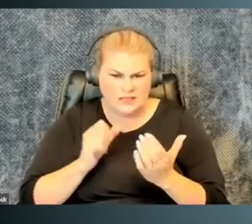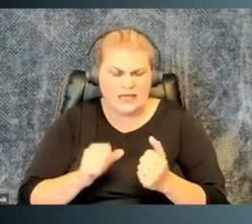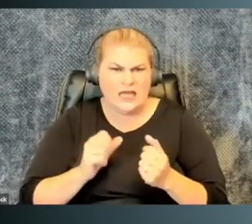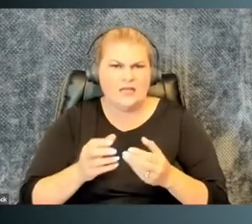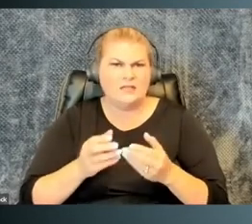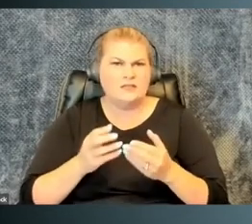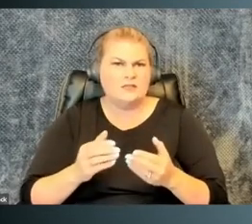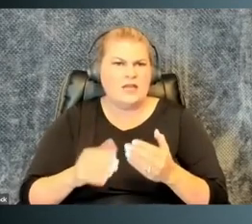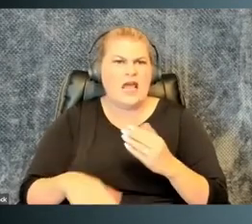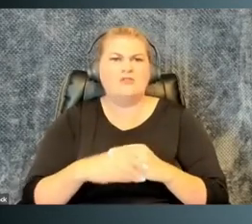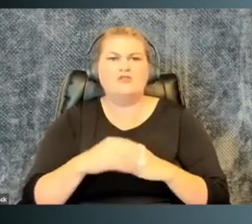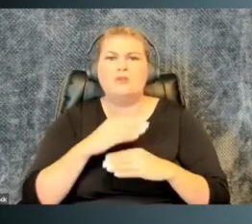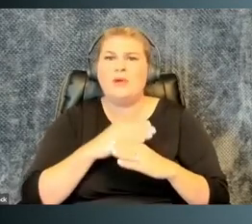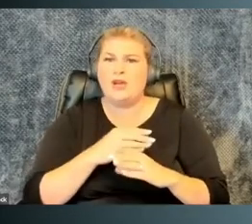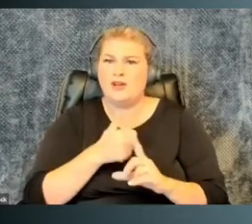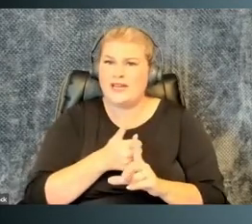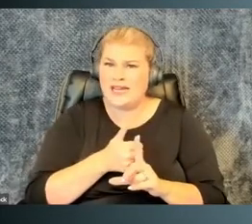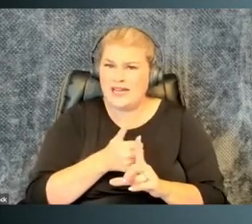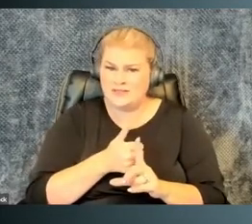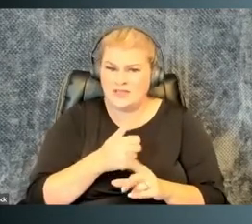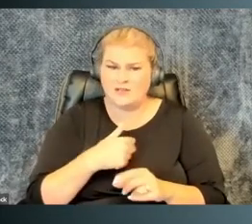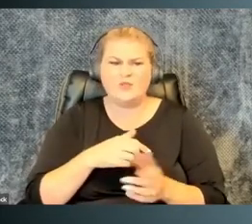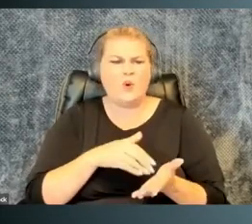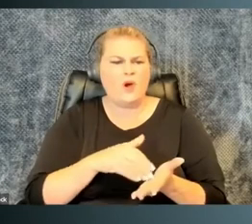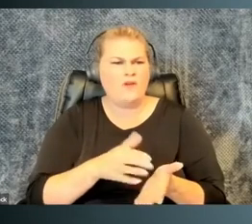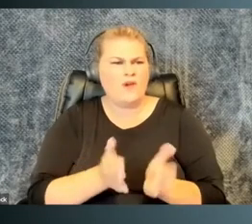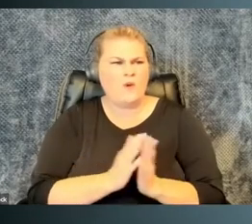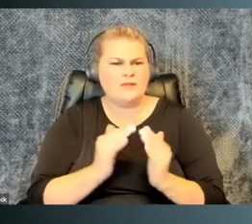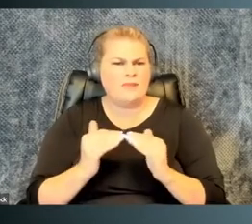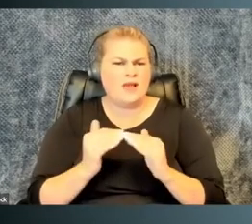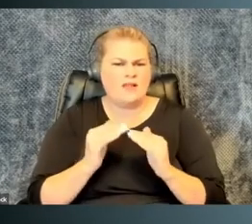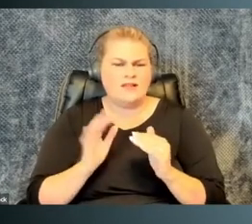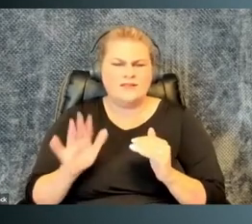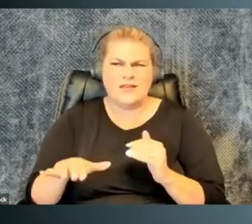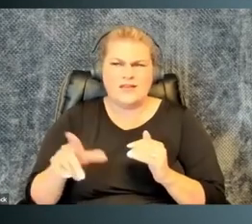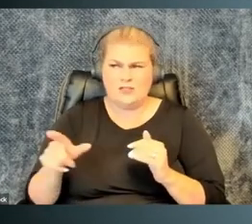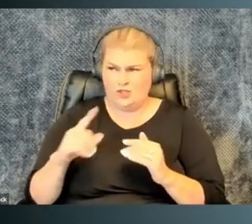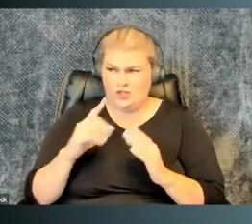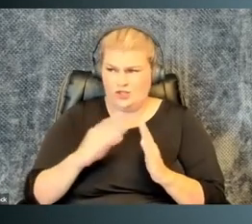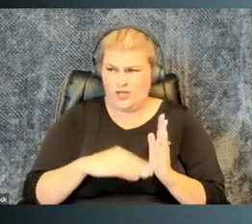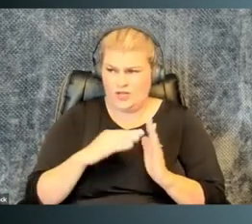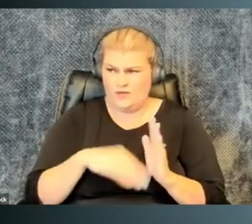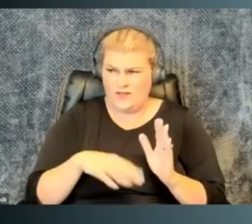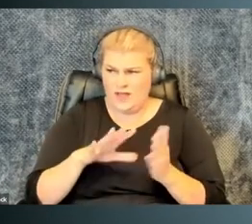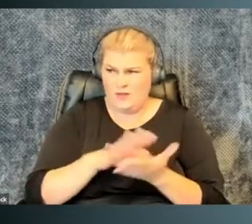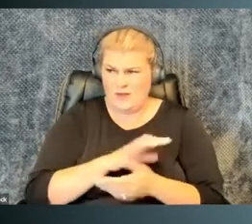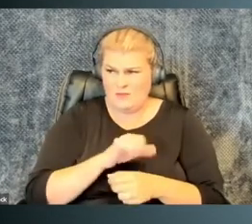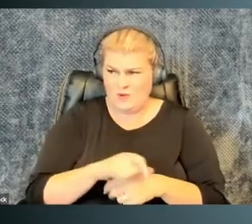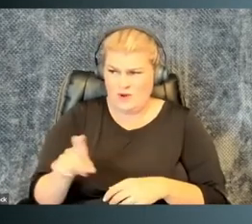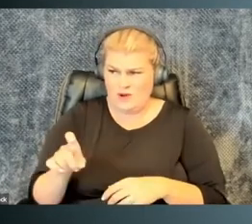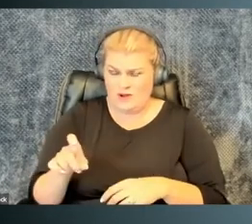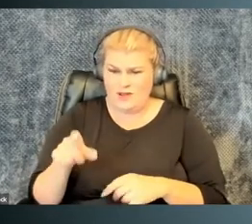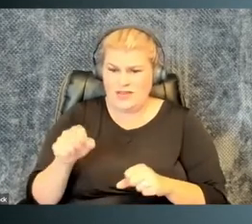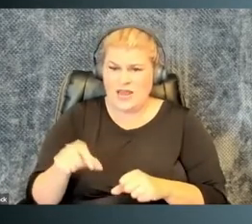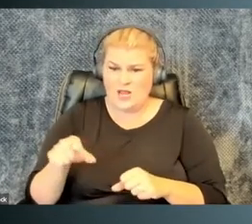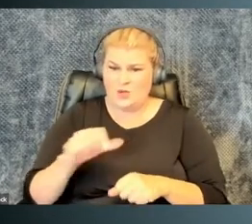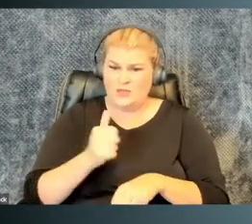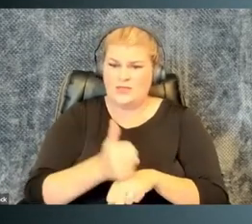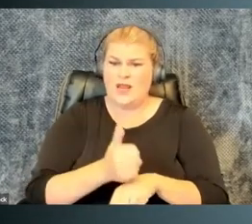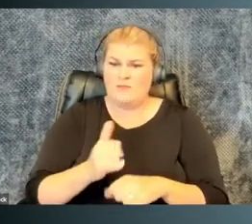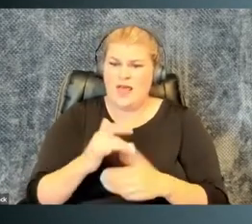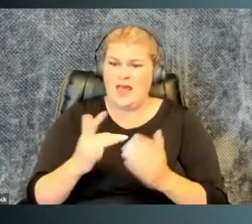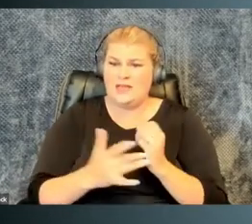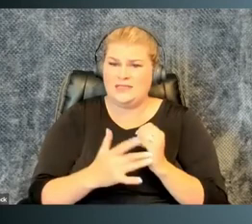once each, you know, can present an extra barrier. So I often ask my colleagues, like, can you fill out the